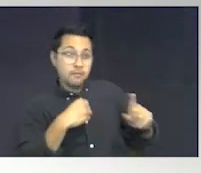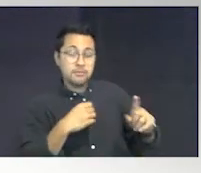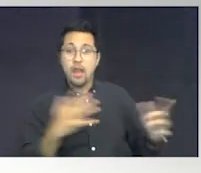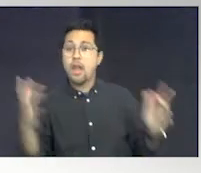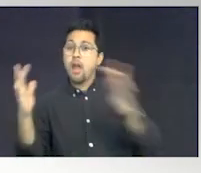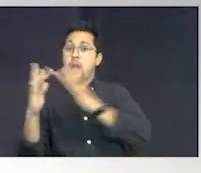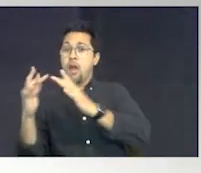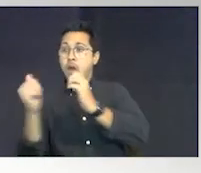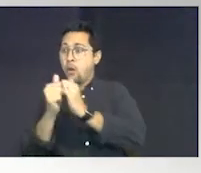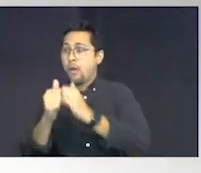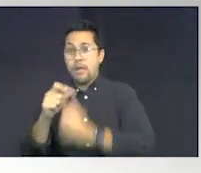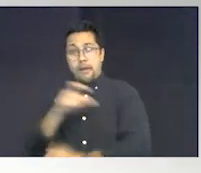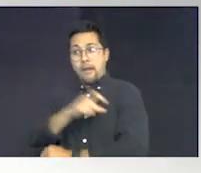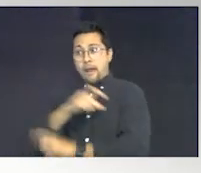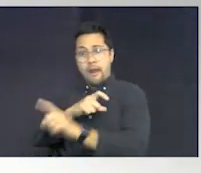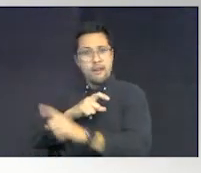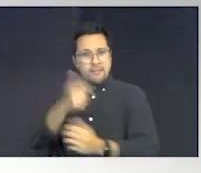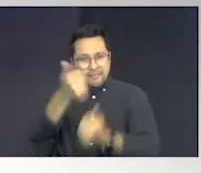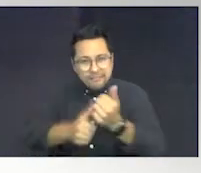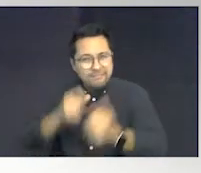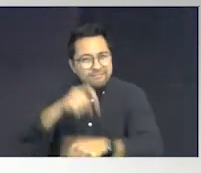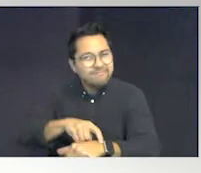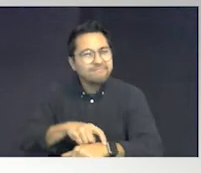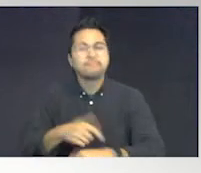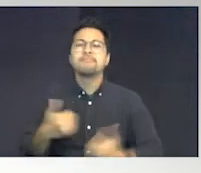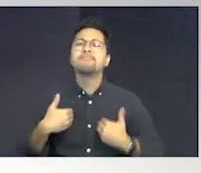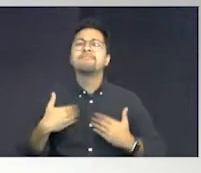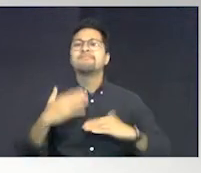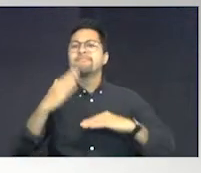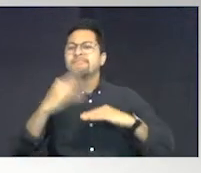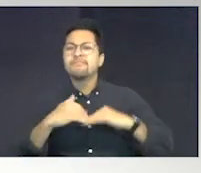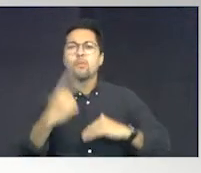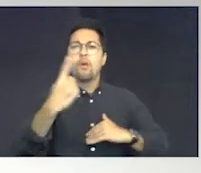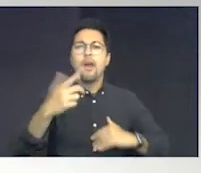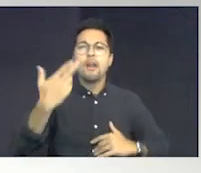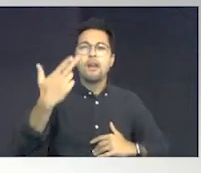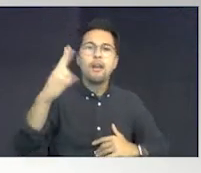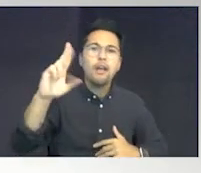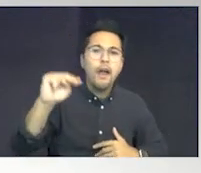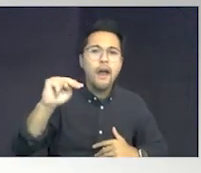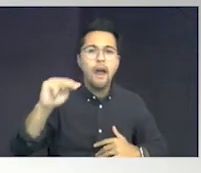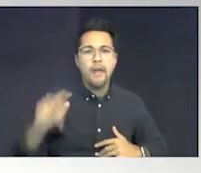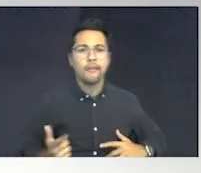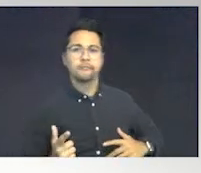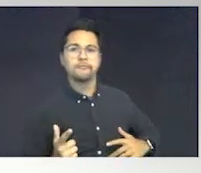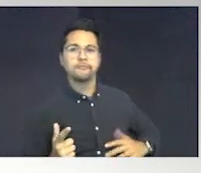contact with a police officer, there is at least one gun in place.